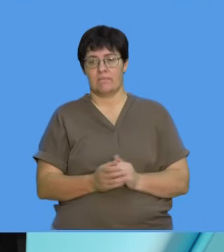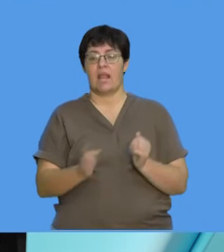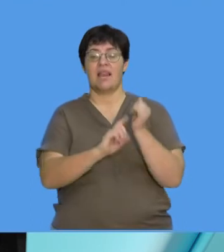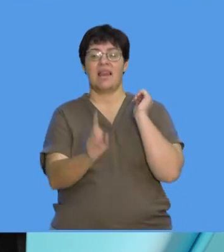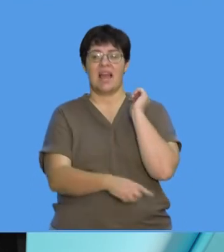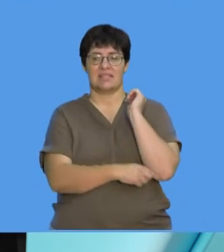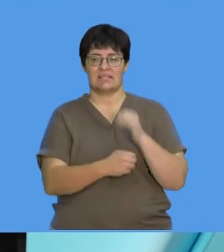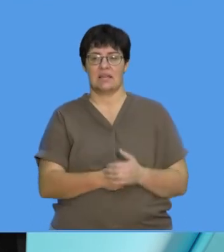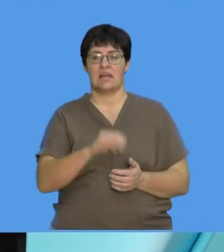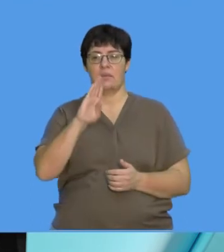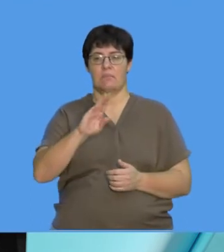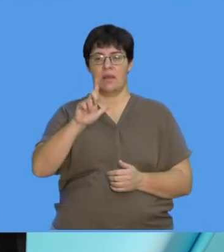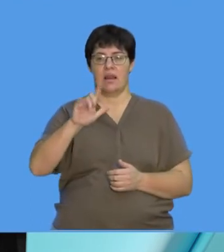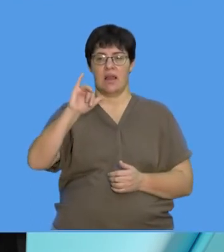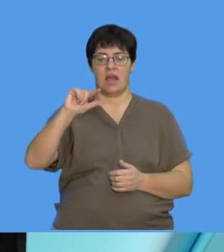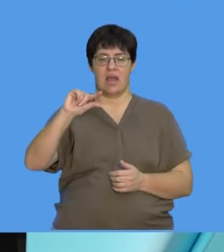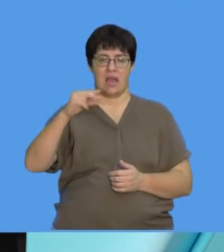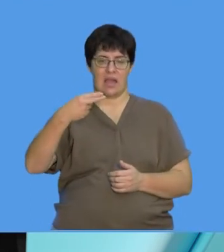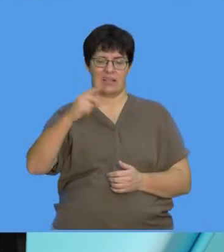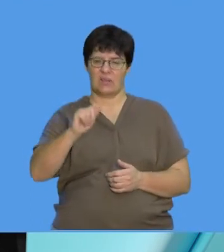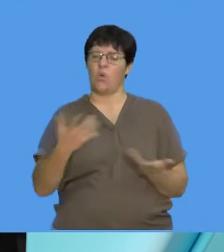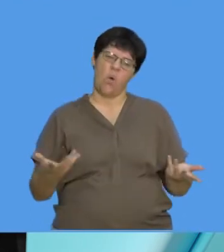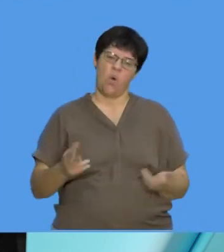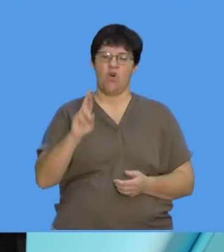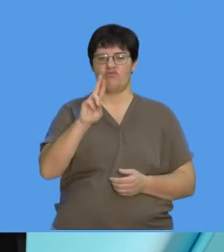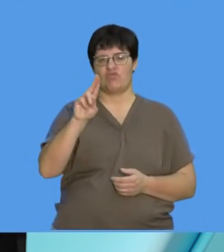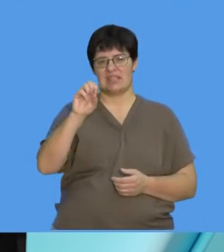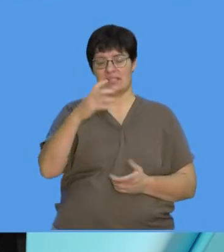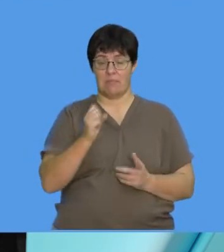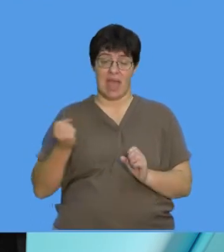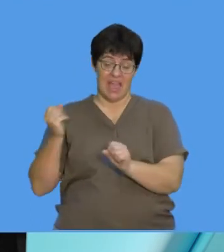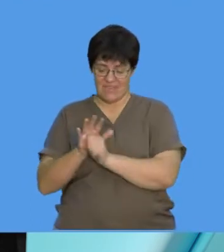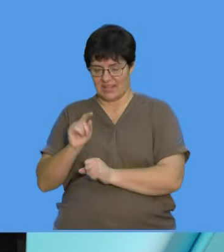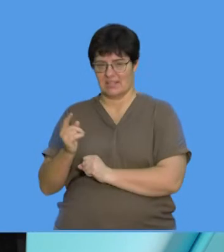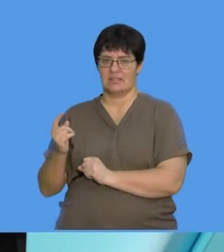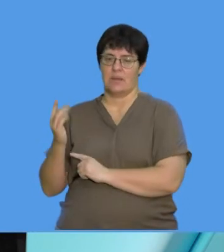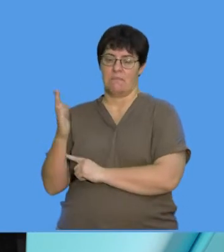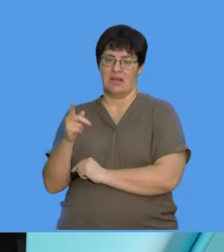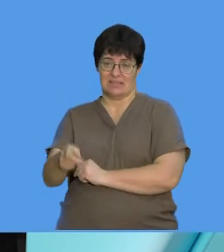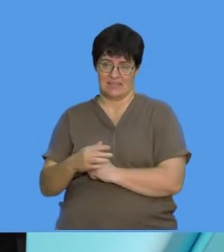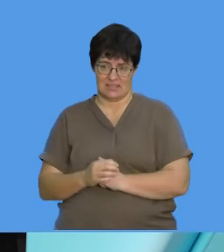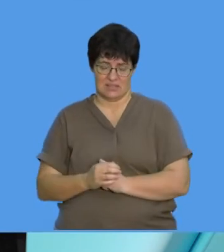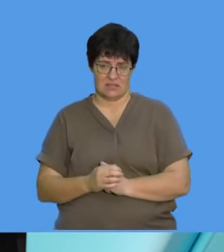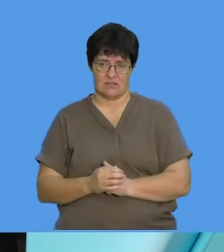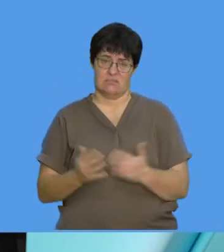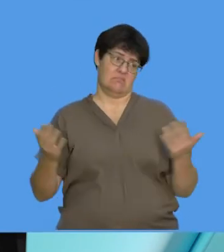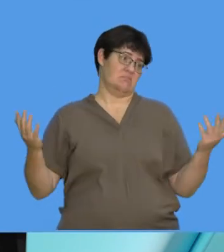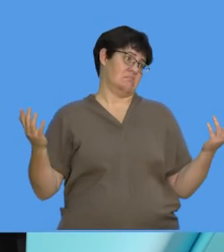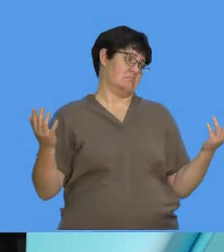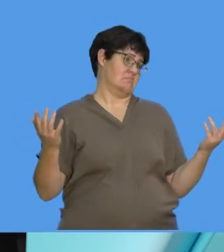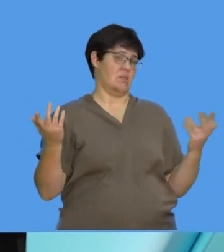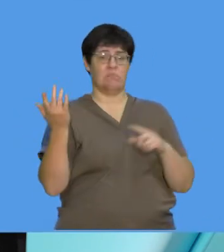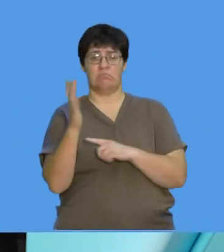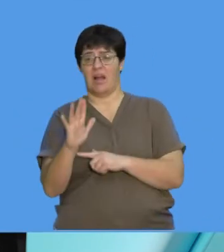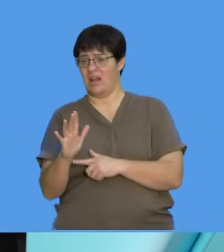Right, guys, our last one is blight, or there's also rust, and this affects plants. And you're thinking to yourself,